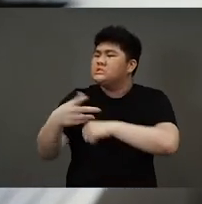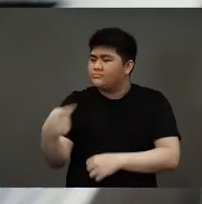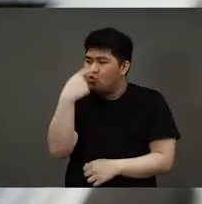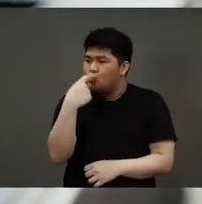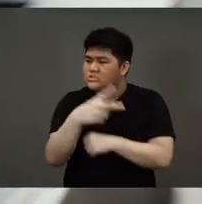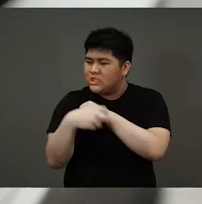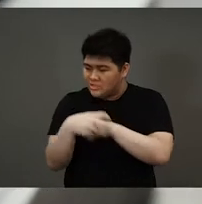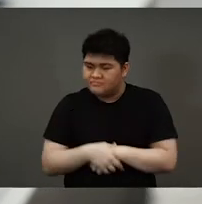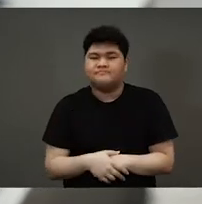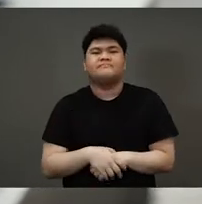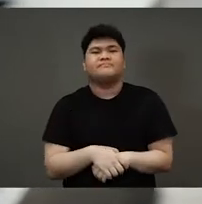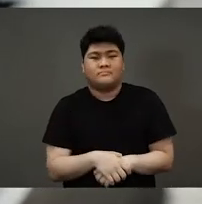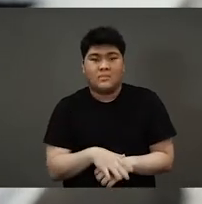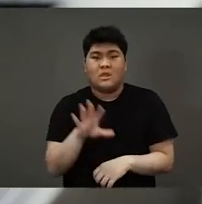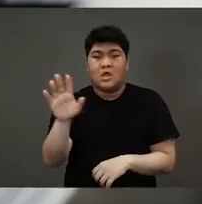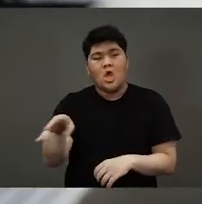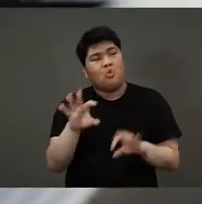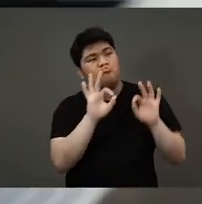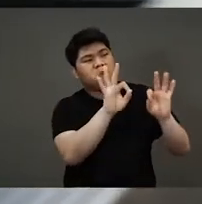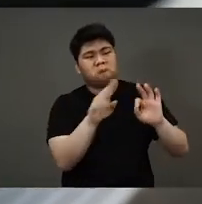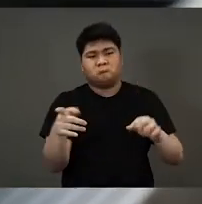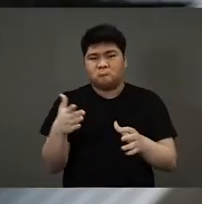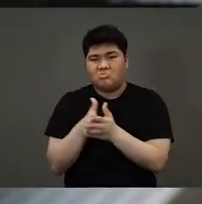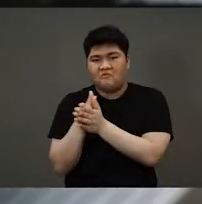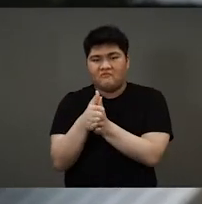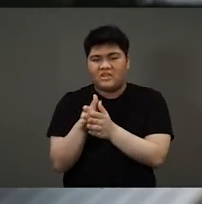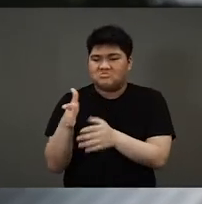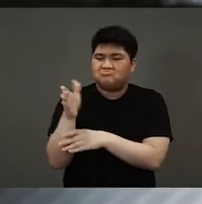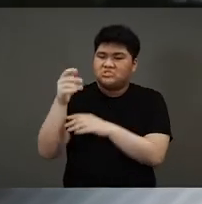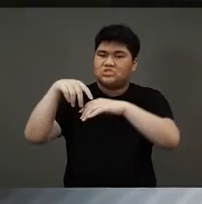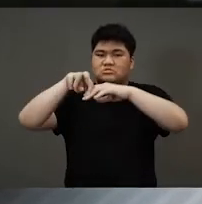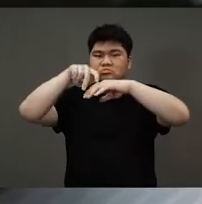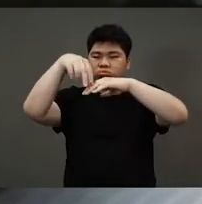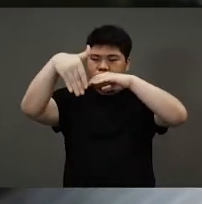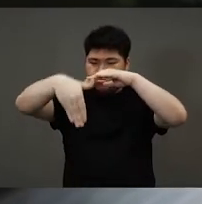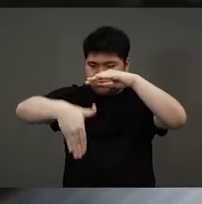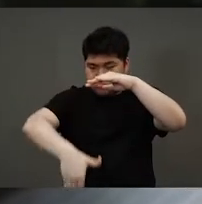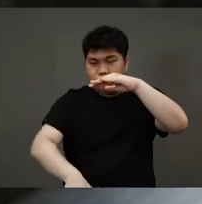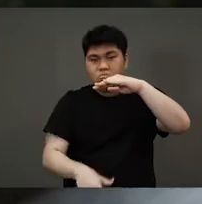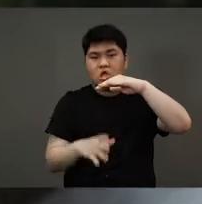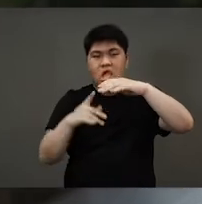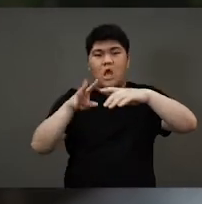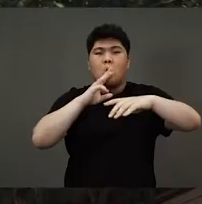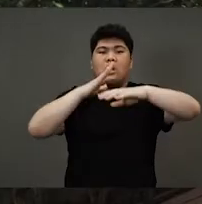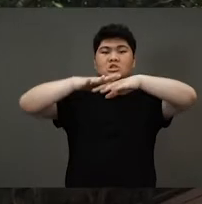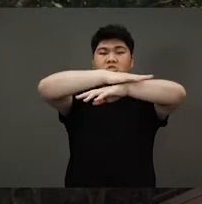deep beneath the water and find out just who was stealing the rocks and stones.